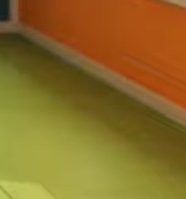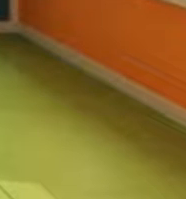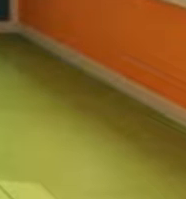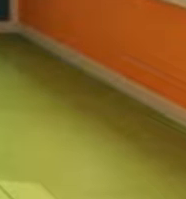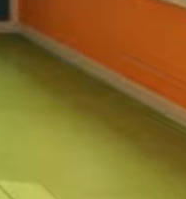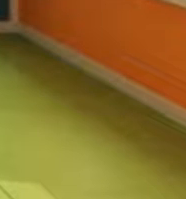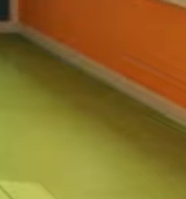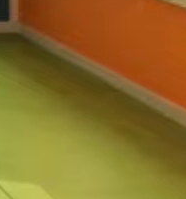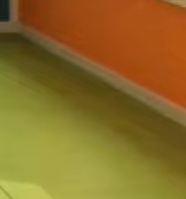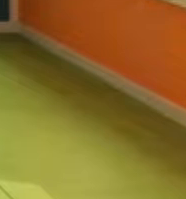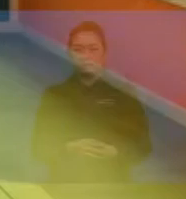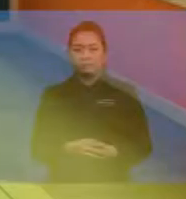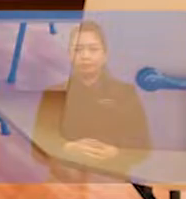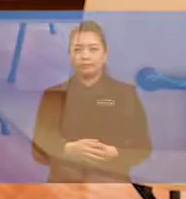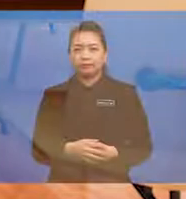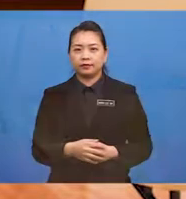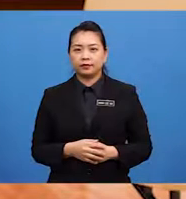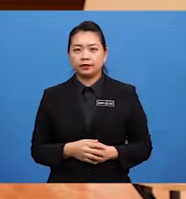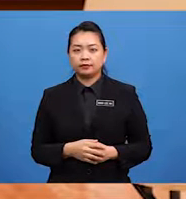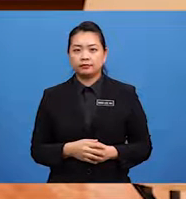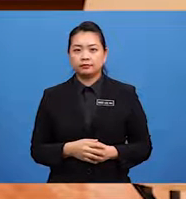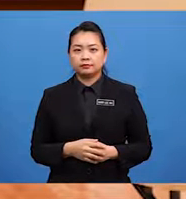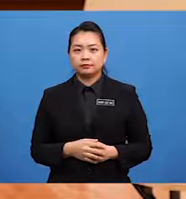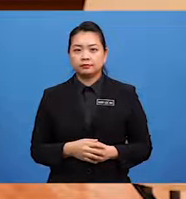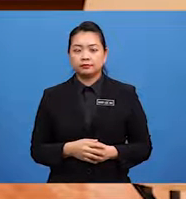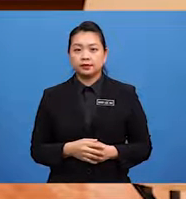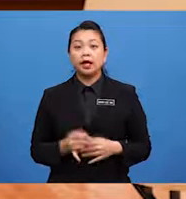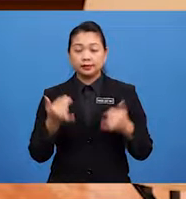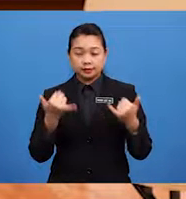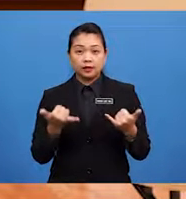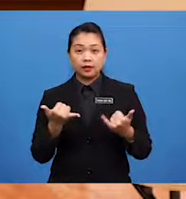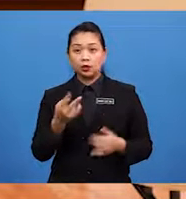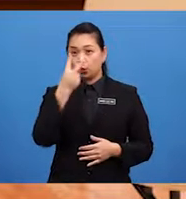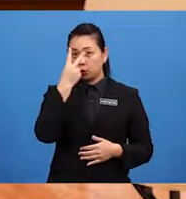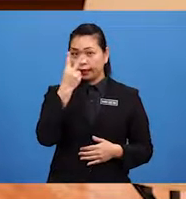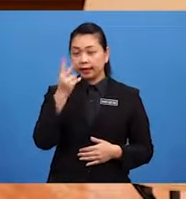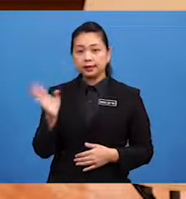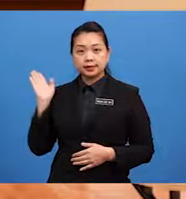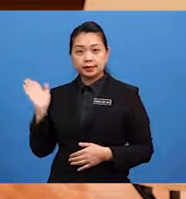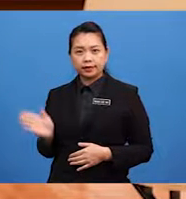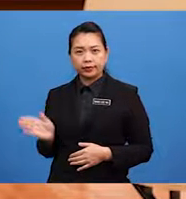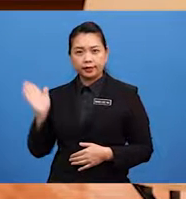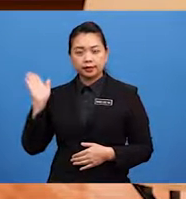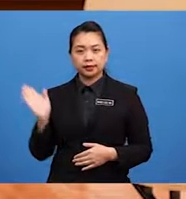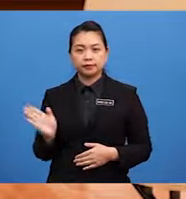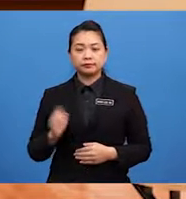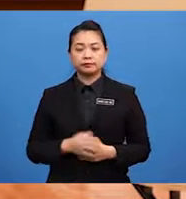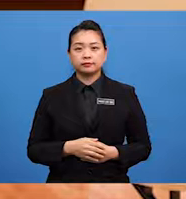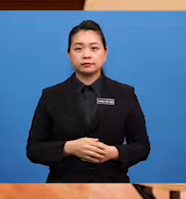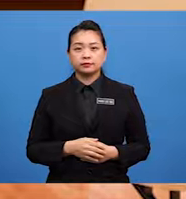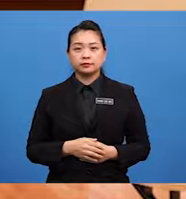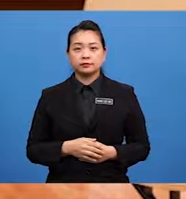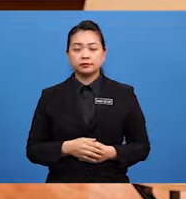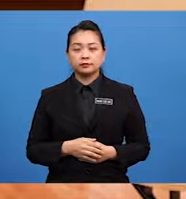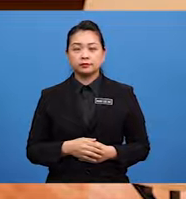I'll do that now Let's look at the screen Here's to recap what I